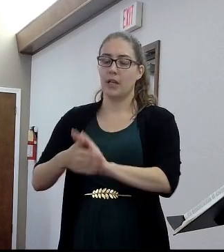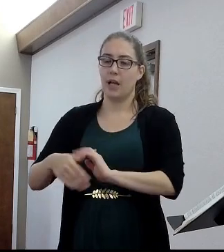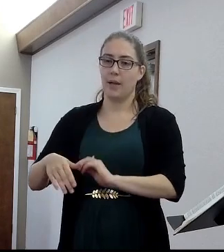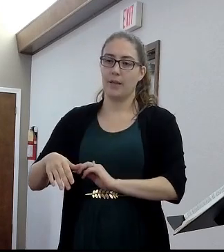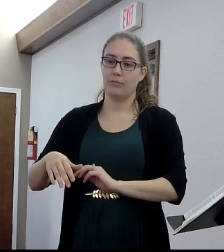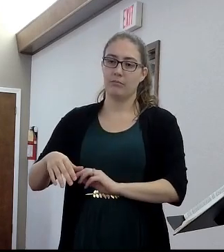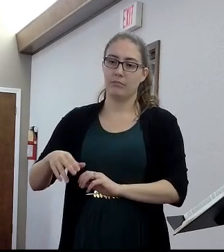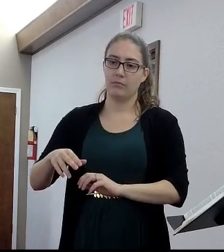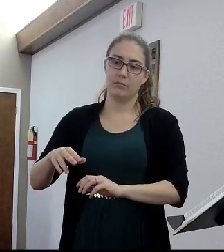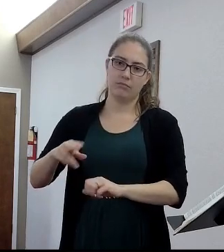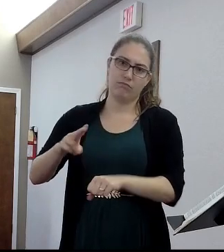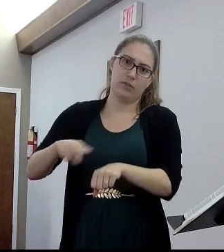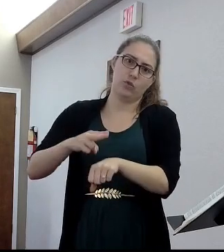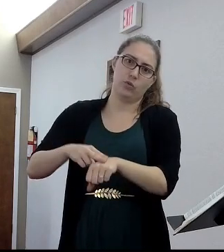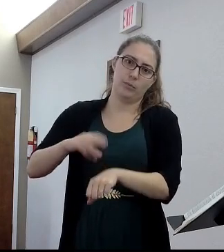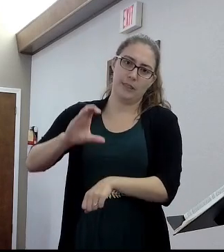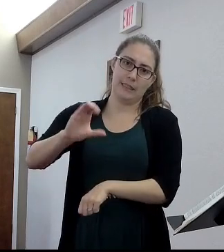with that.